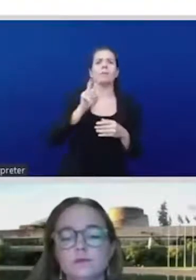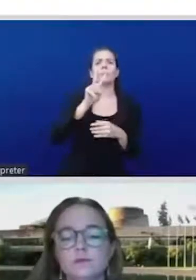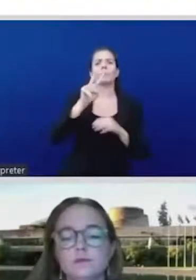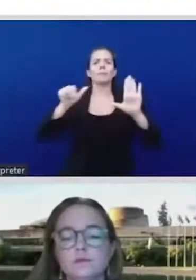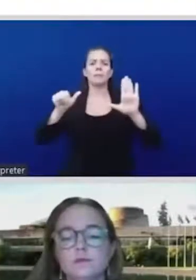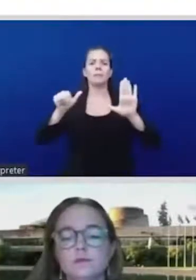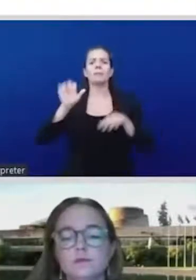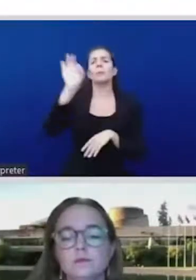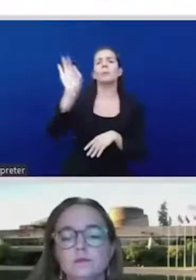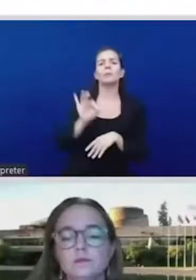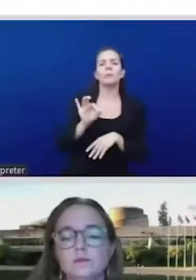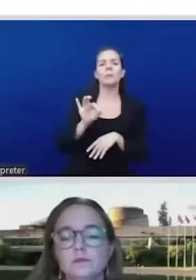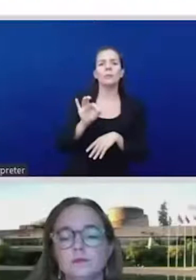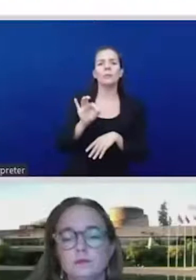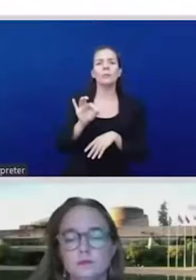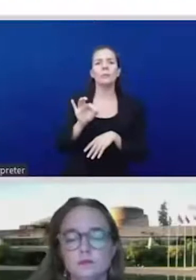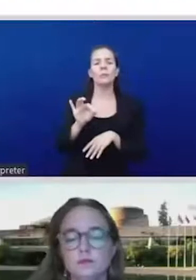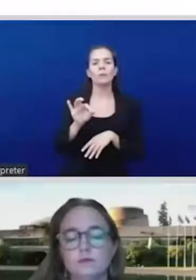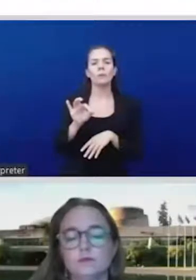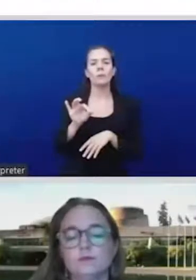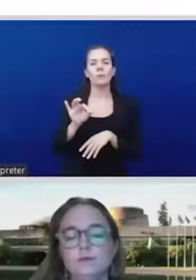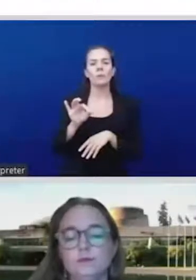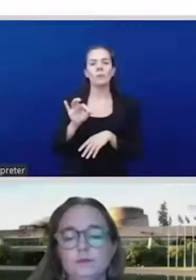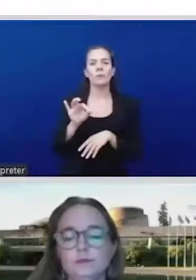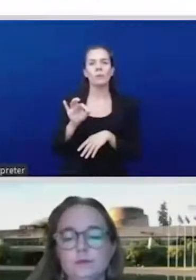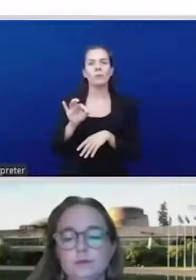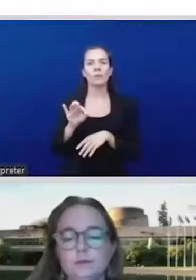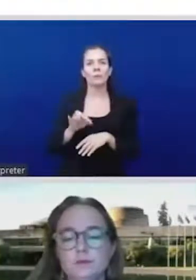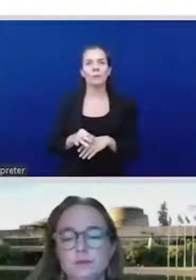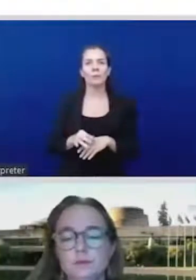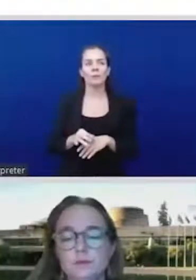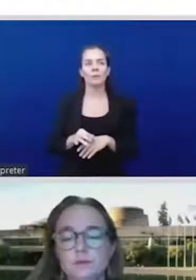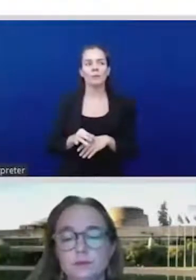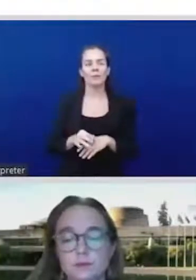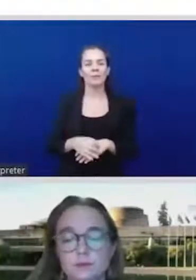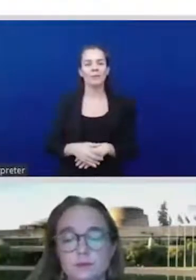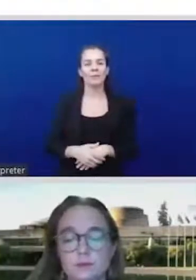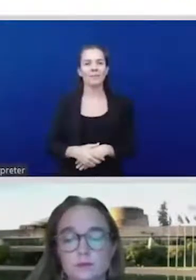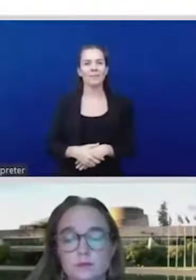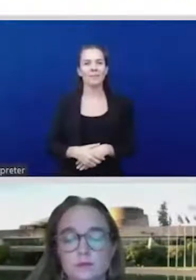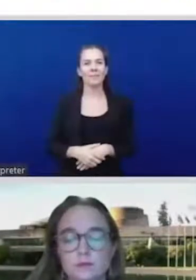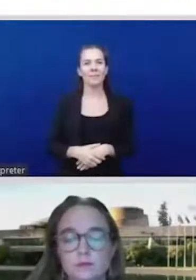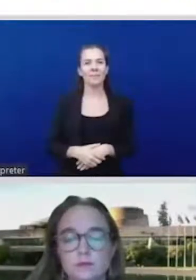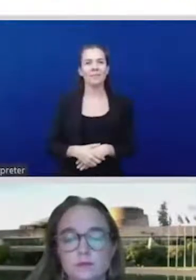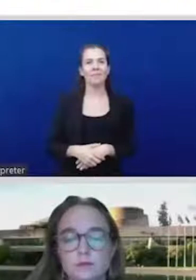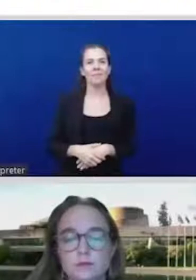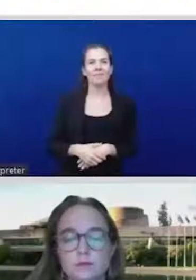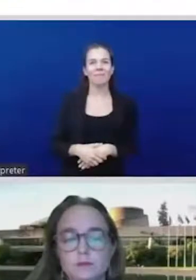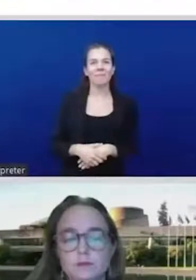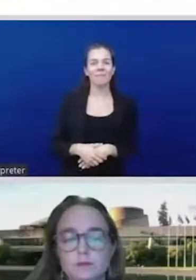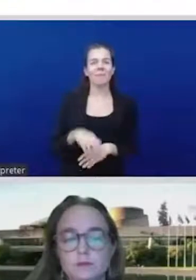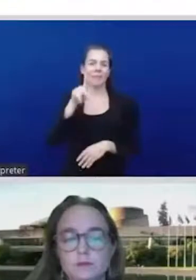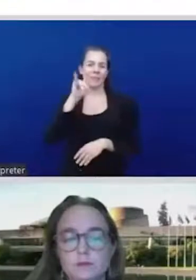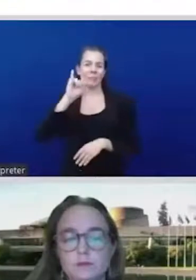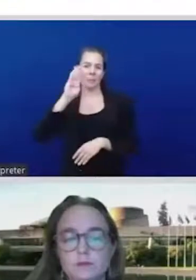Massive monetary easing, reduction or removal of a significant proportion of debt, child support